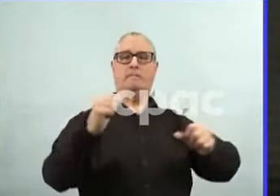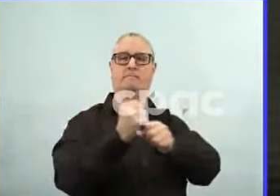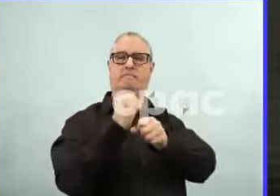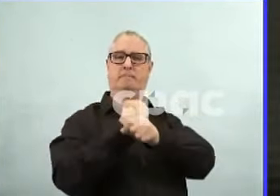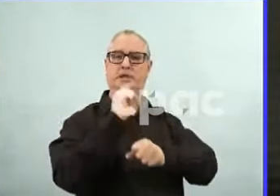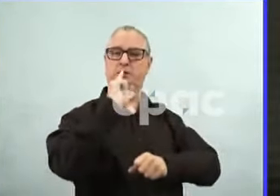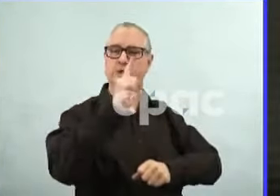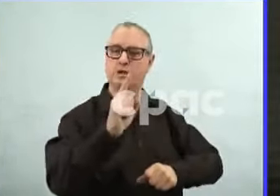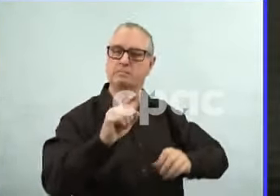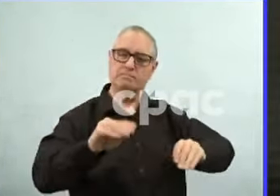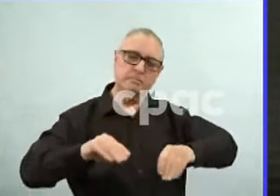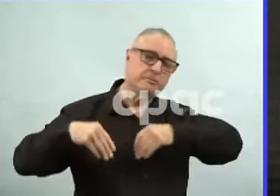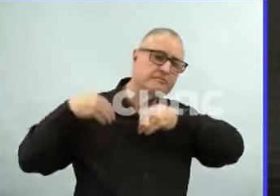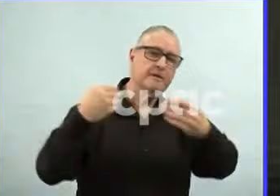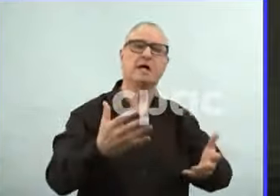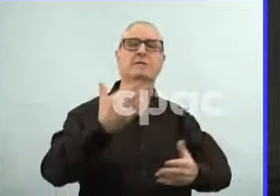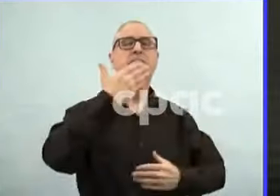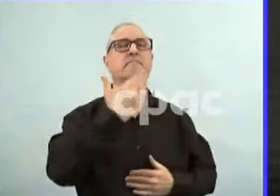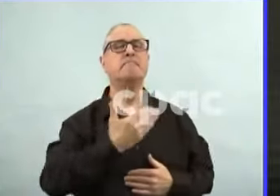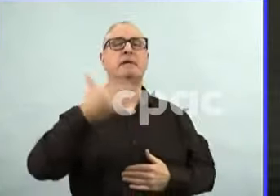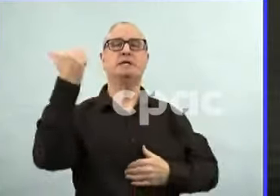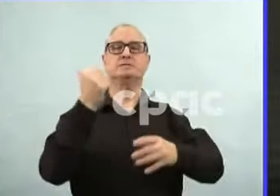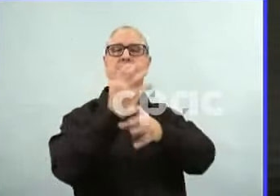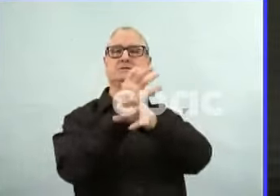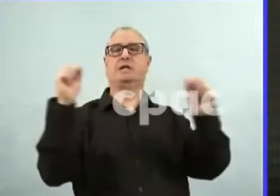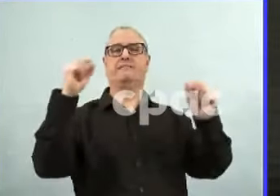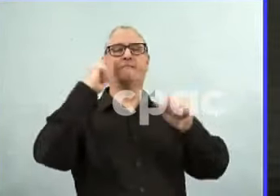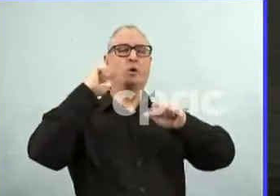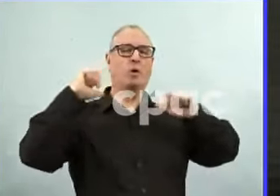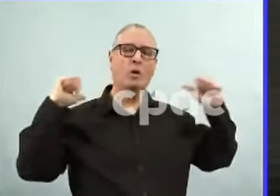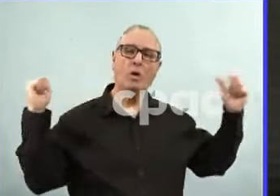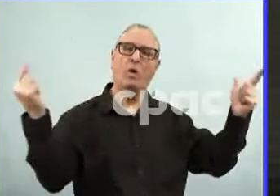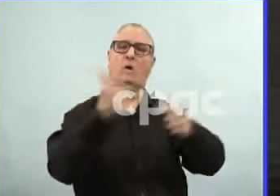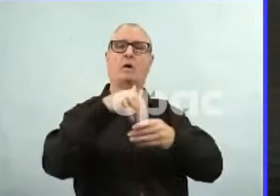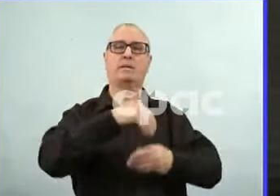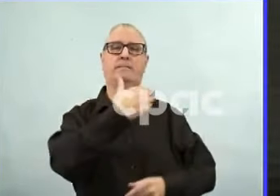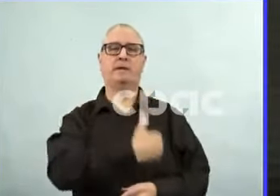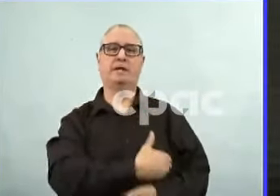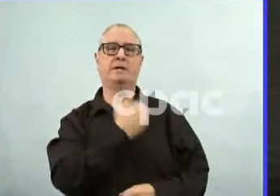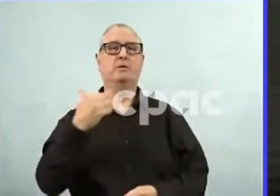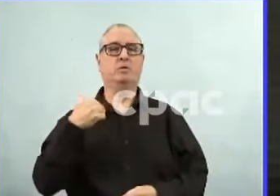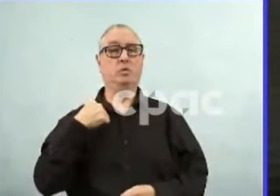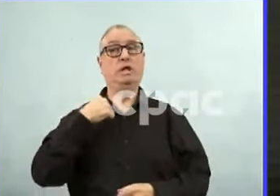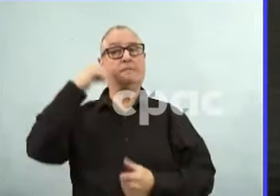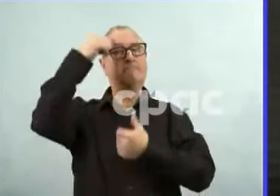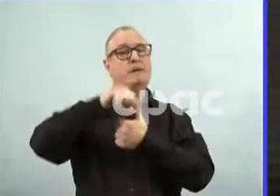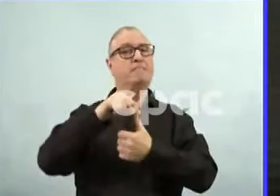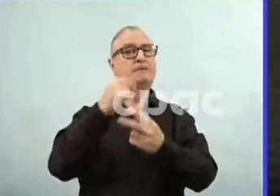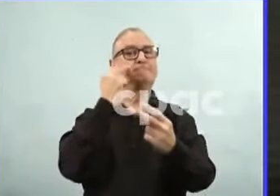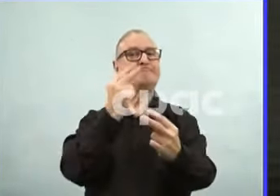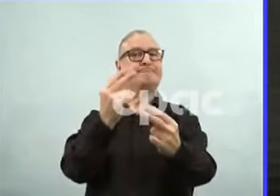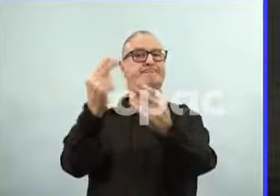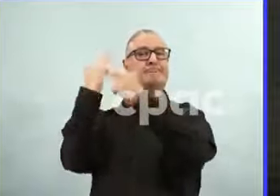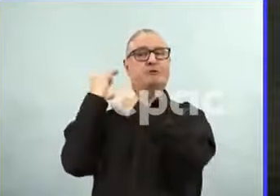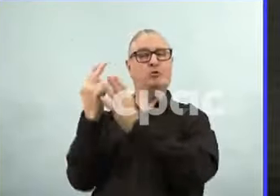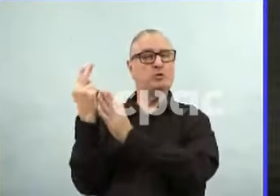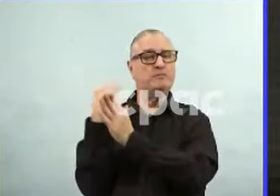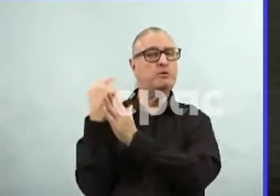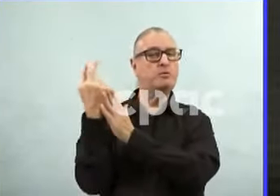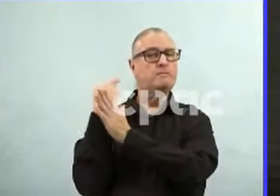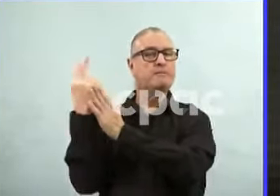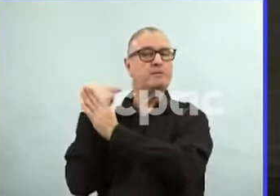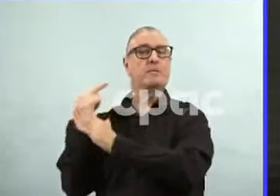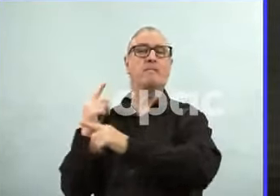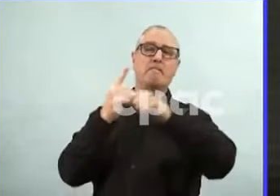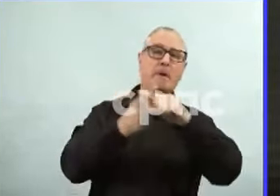public health. I think we're going have to reflect back and look at what we did, what we did well, what we didn't do well and learn those lessons and learn lessons from